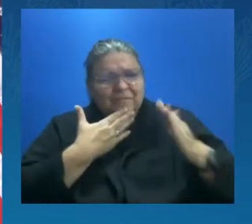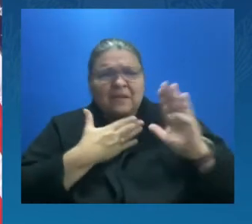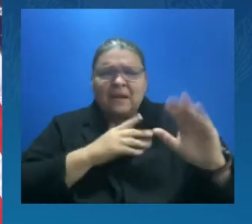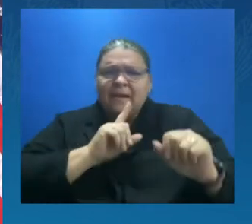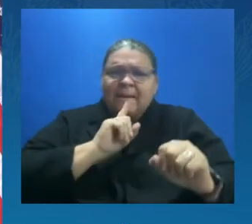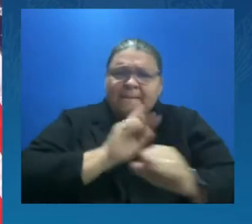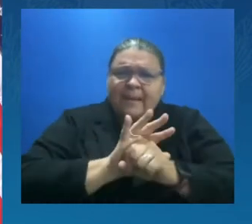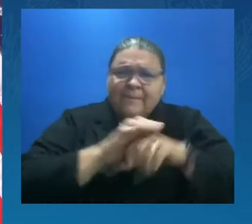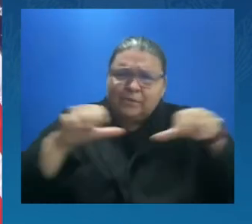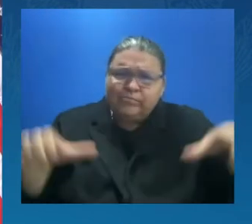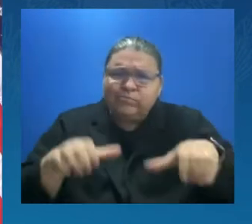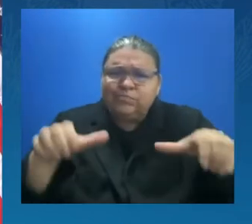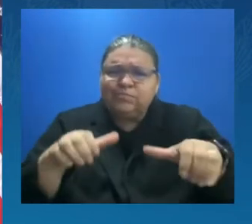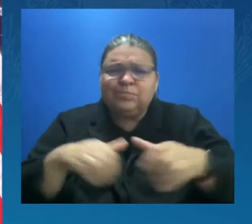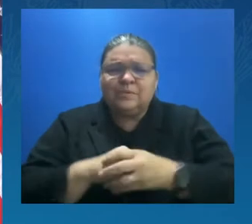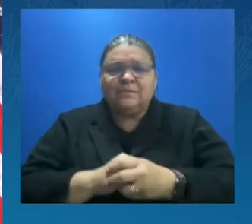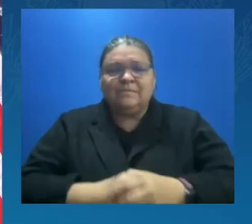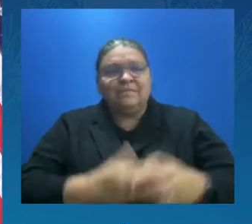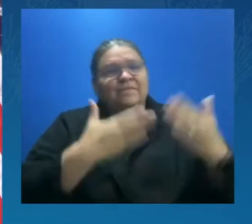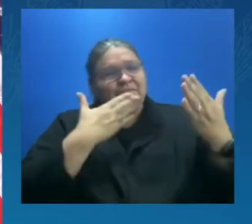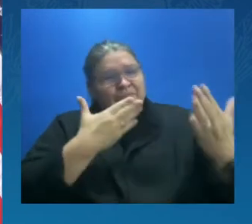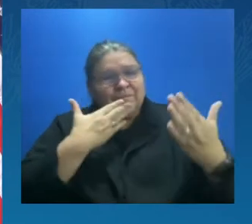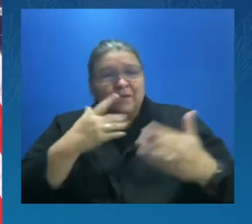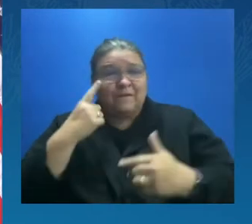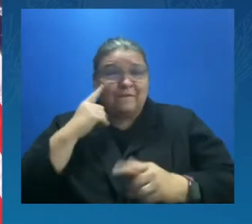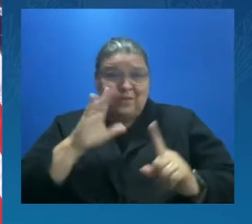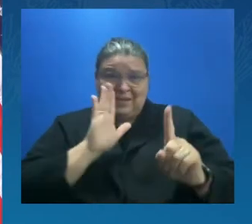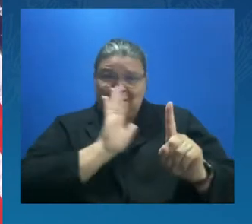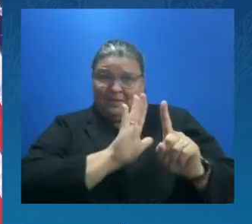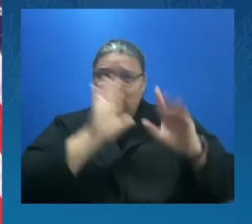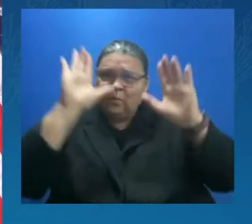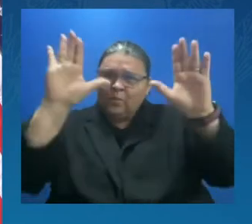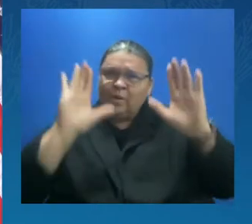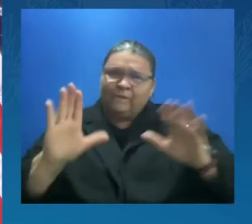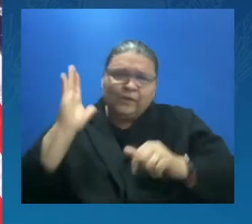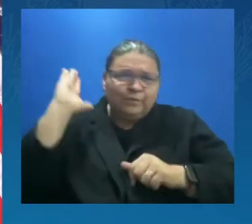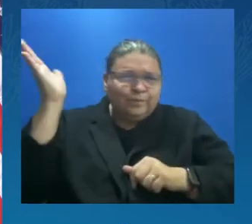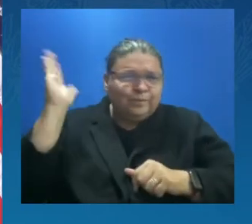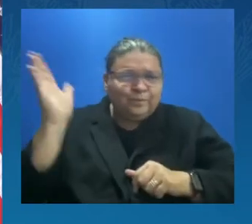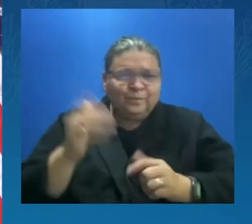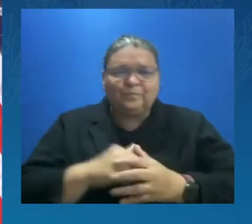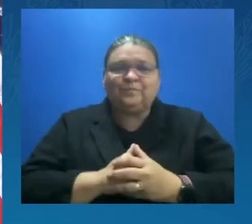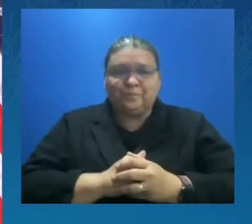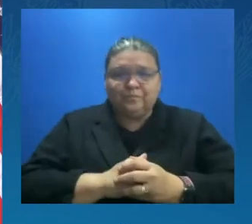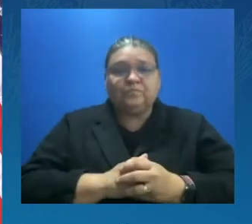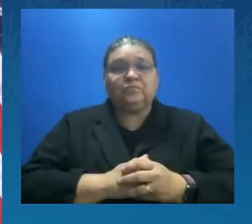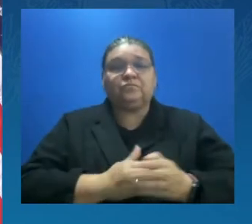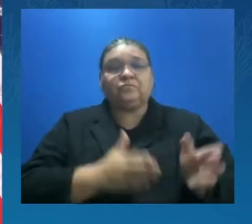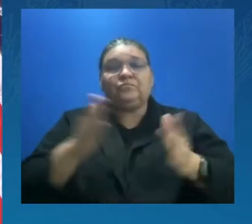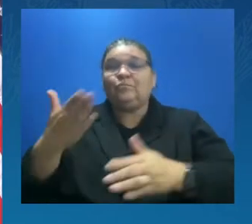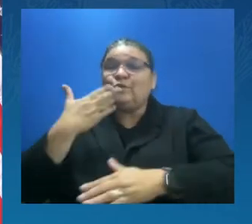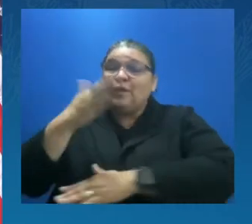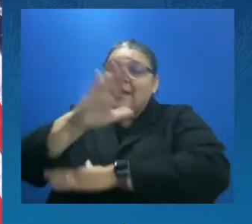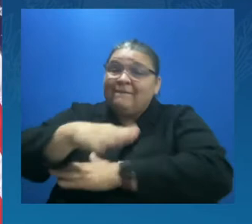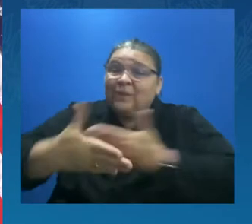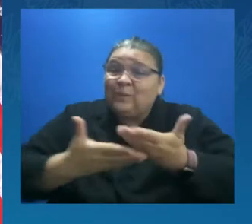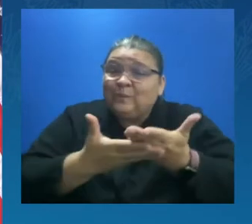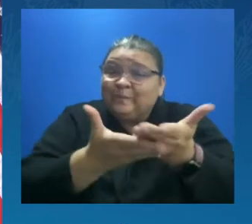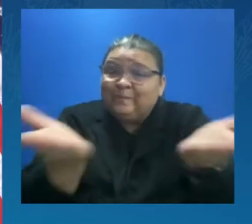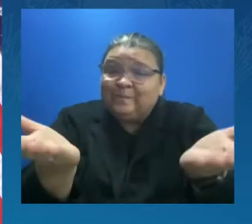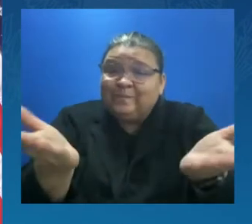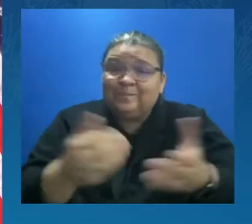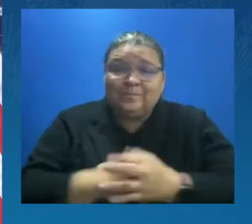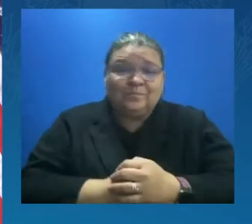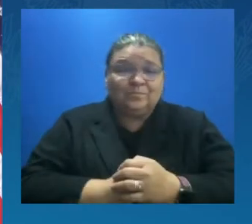So thank you for that. Outstanding. Good afternoon, everyone. Good afternoon. It's good to be with everyone. And